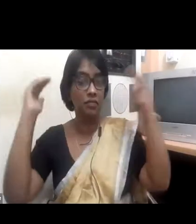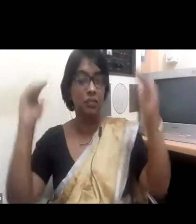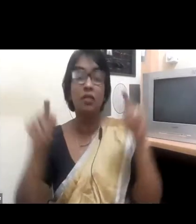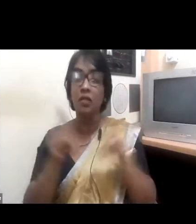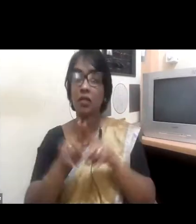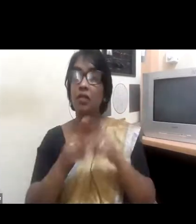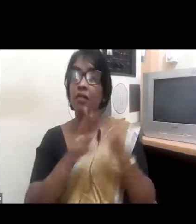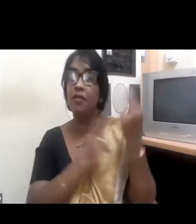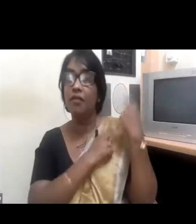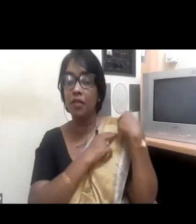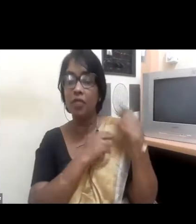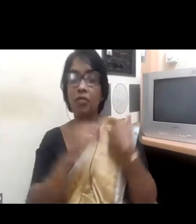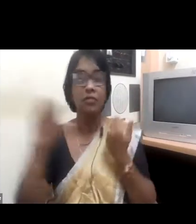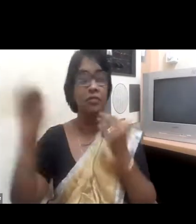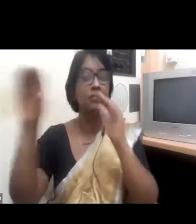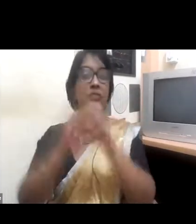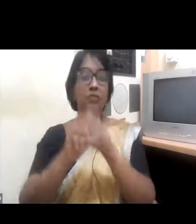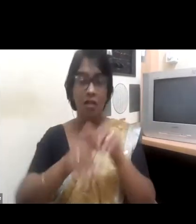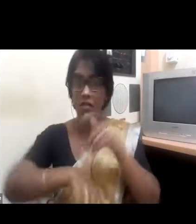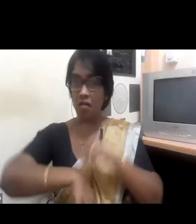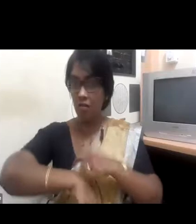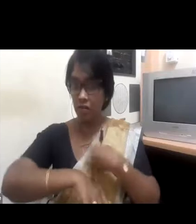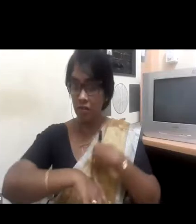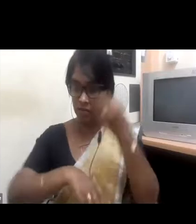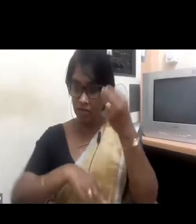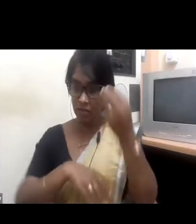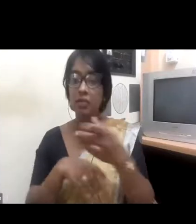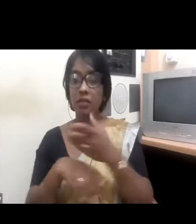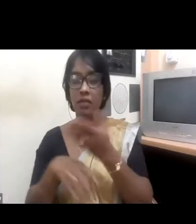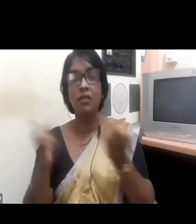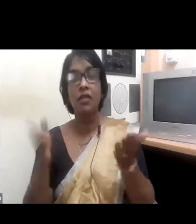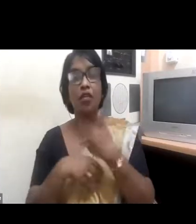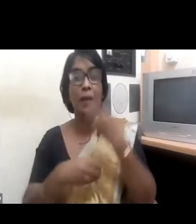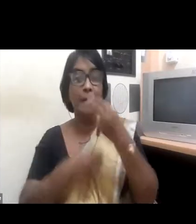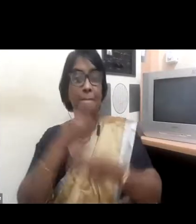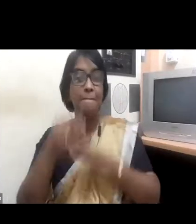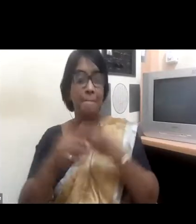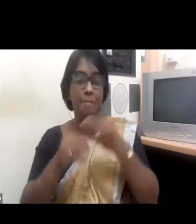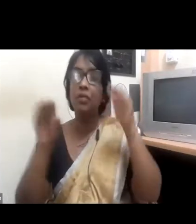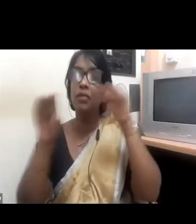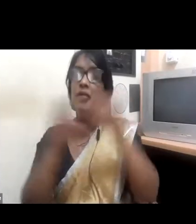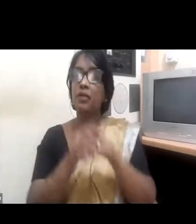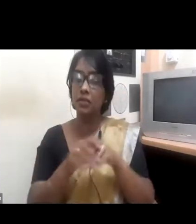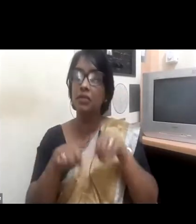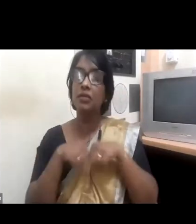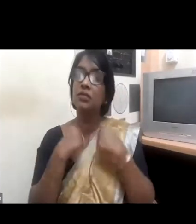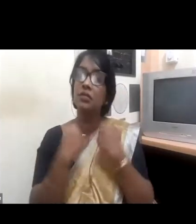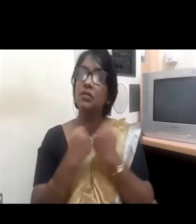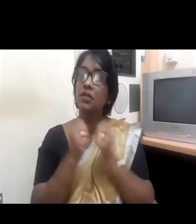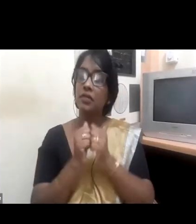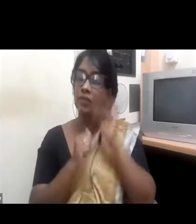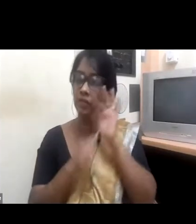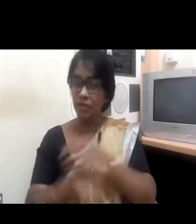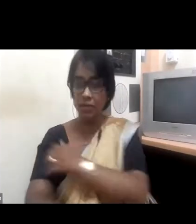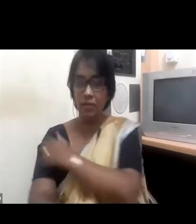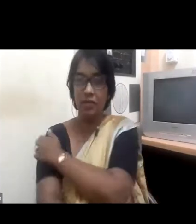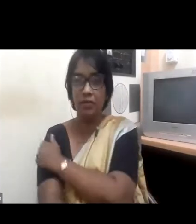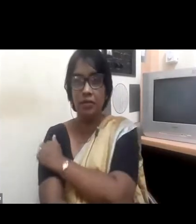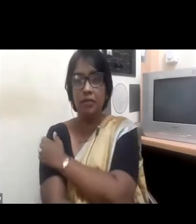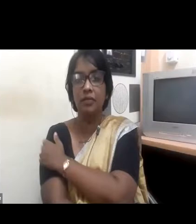we are in manufacturing and sadly, when we actually